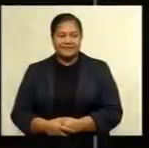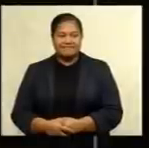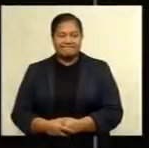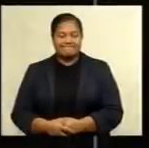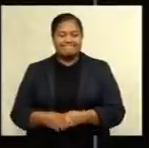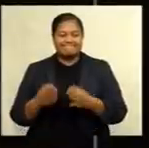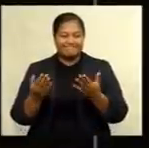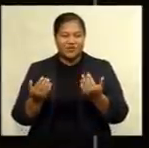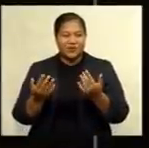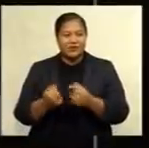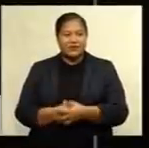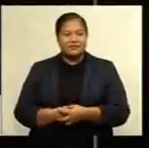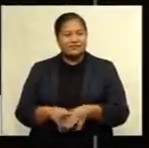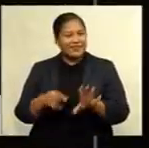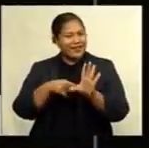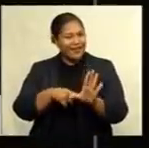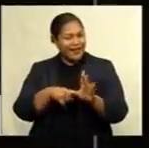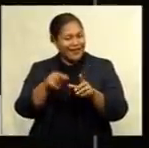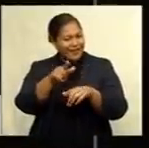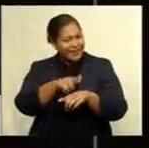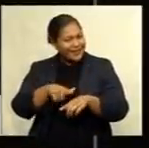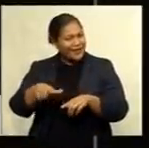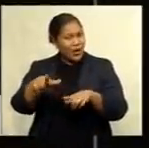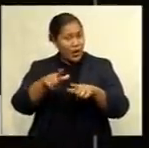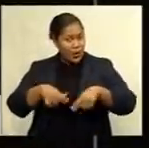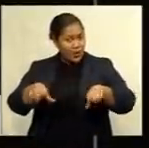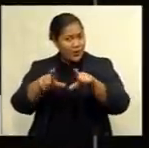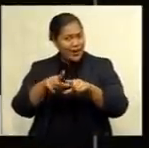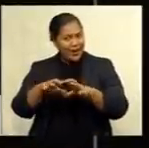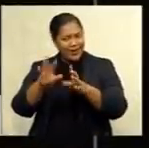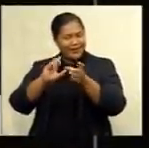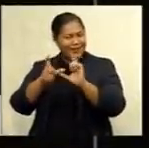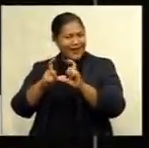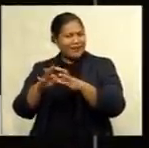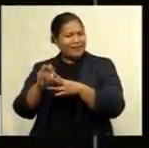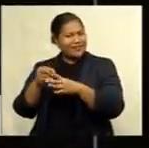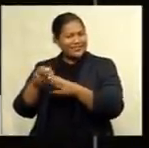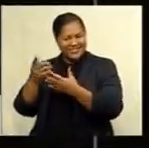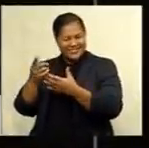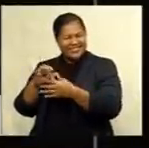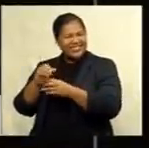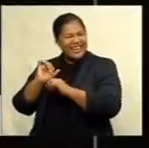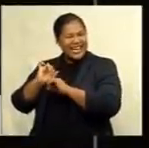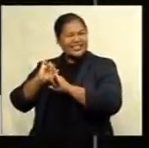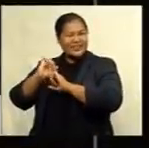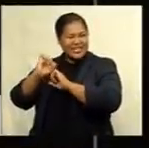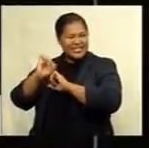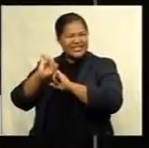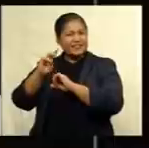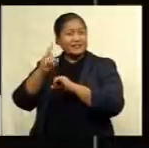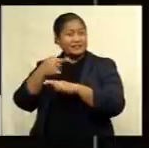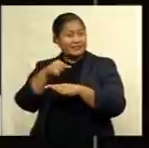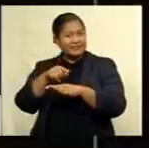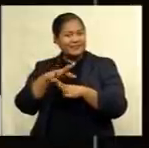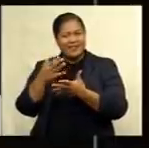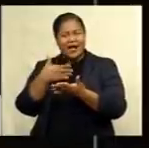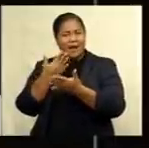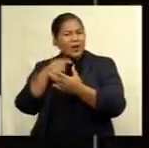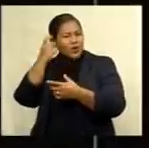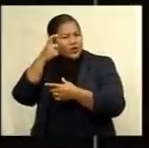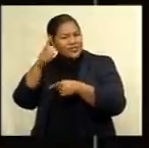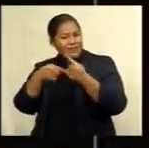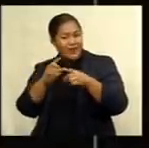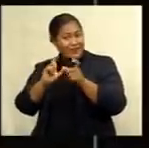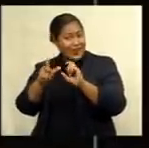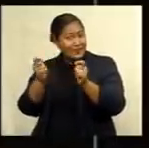Welcome back. A young local climate activist has raised concerns regarding the latest Intergovernmental Panel on Climate Change report